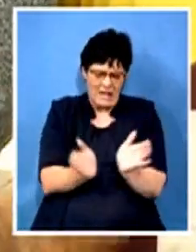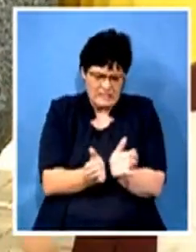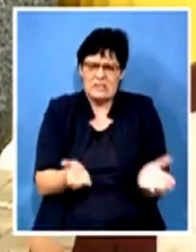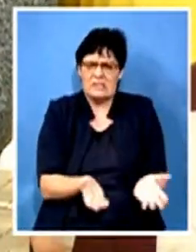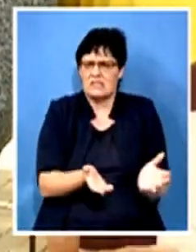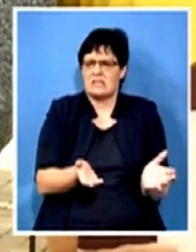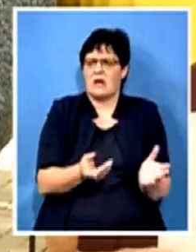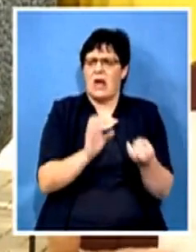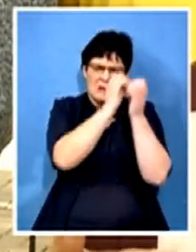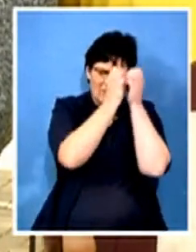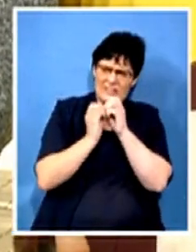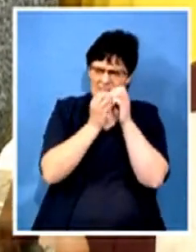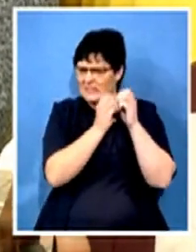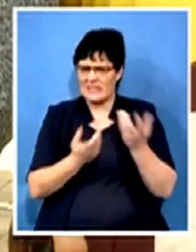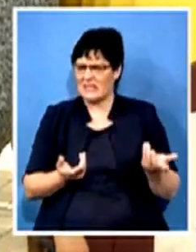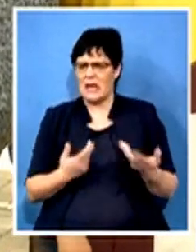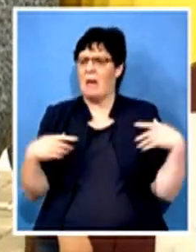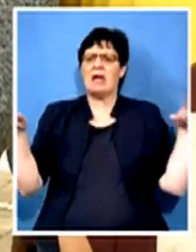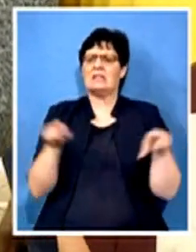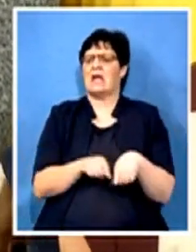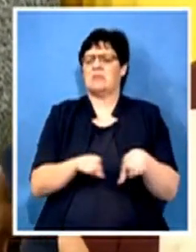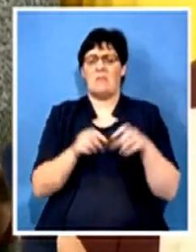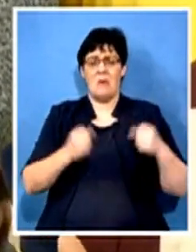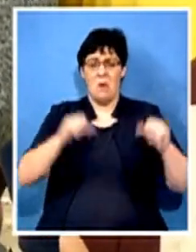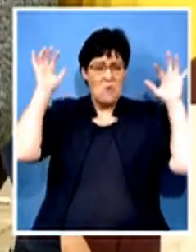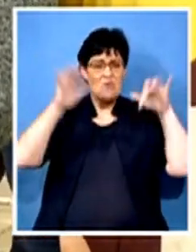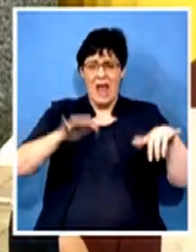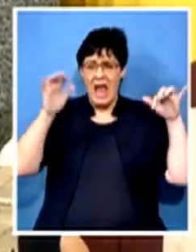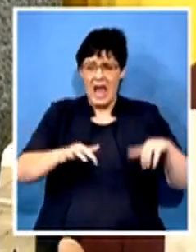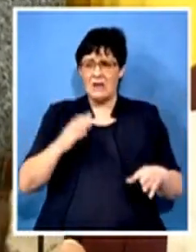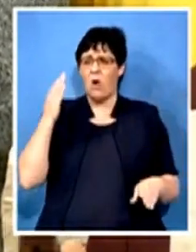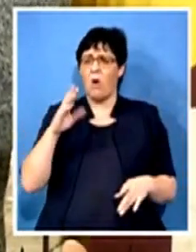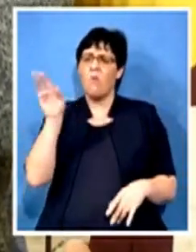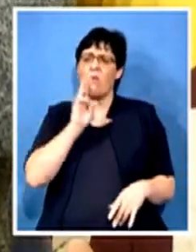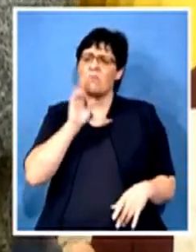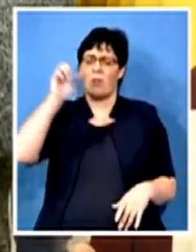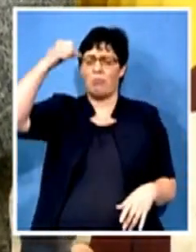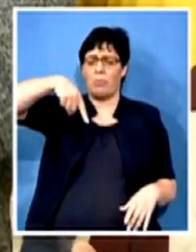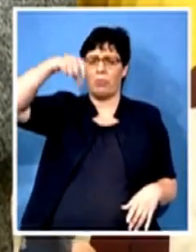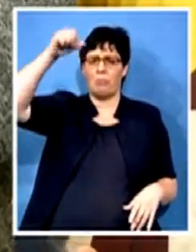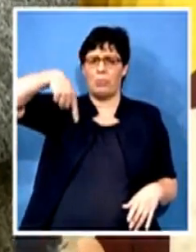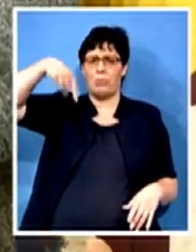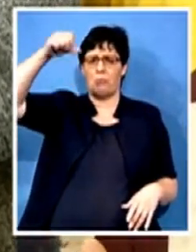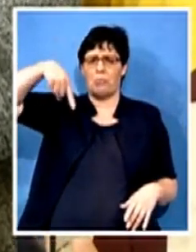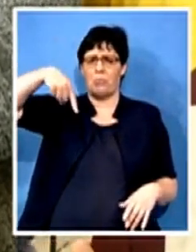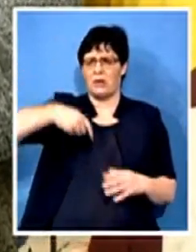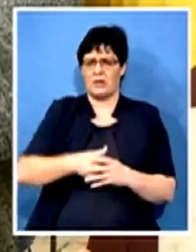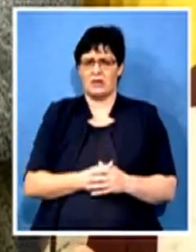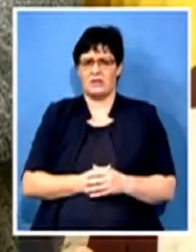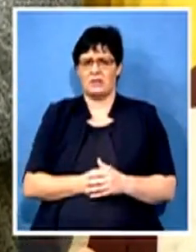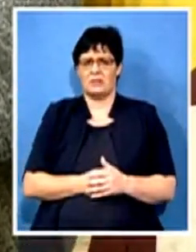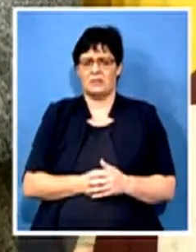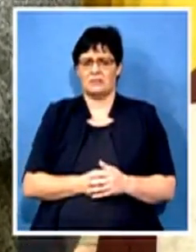had to create but they're going to say that there's the